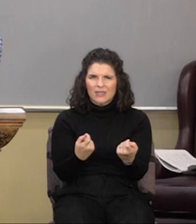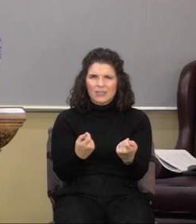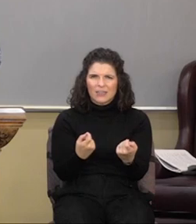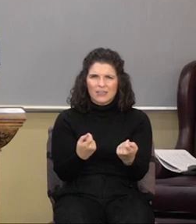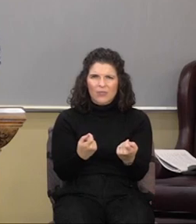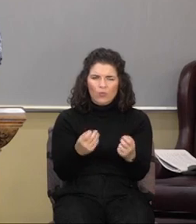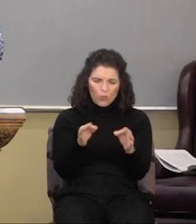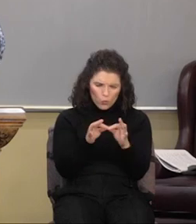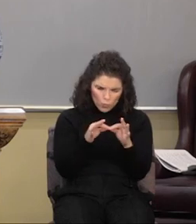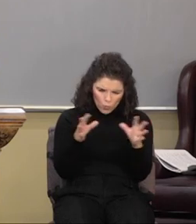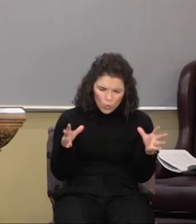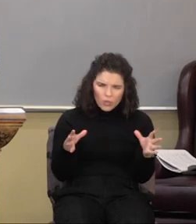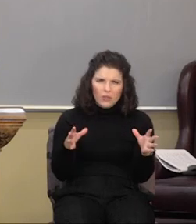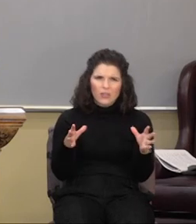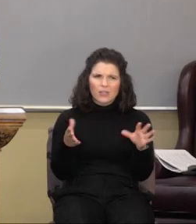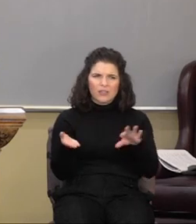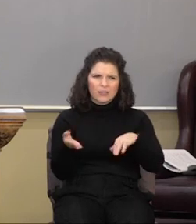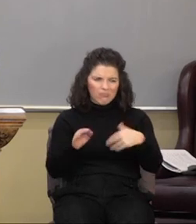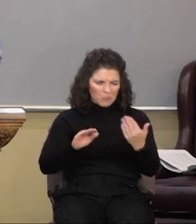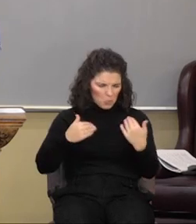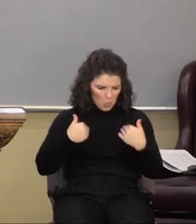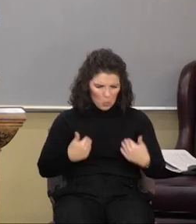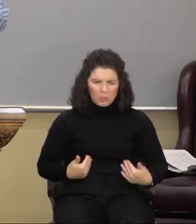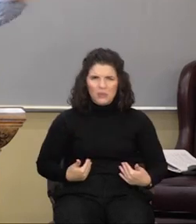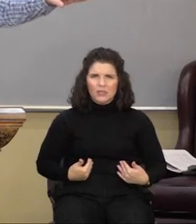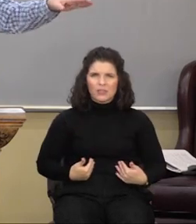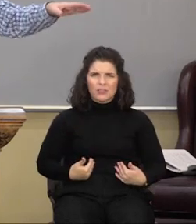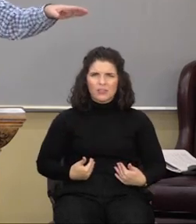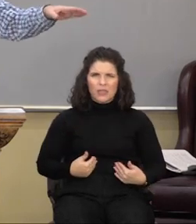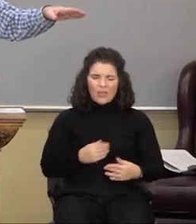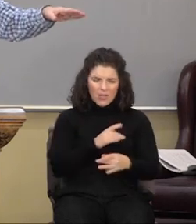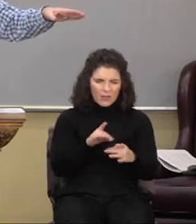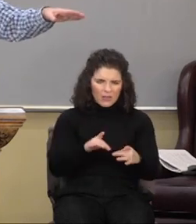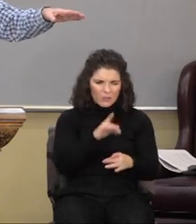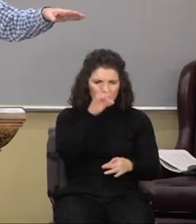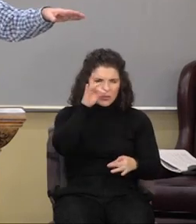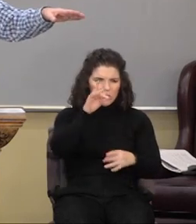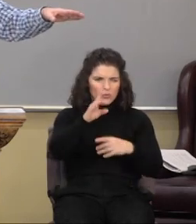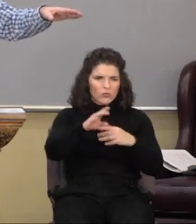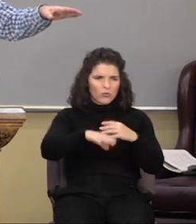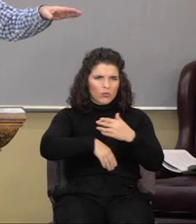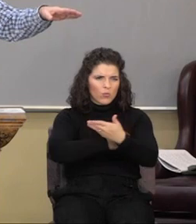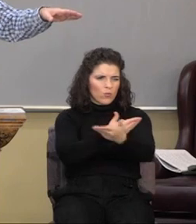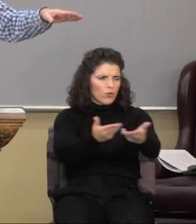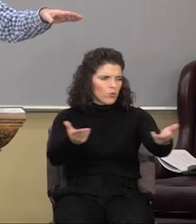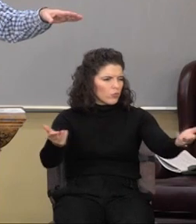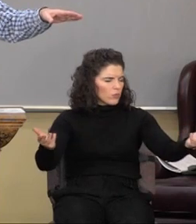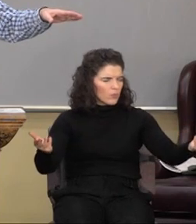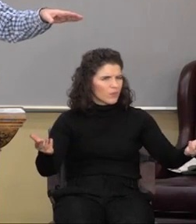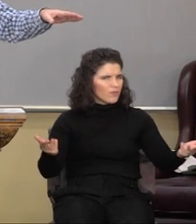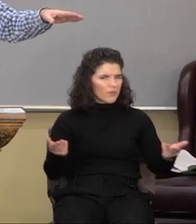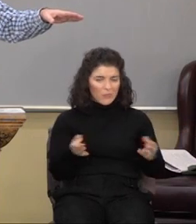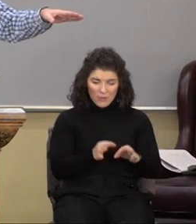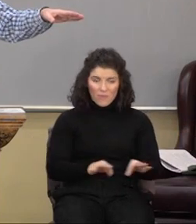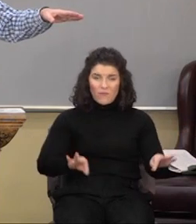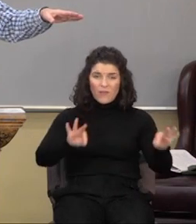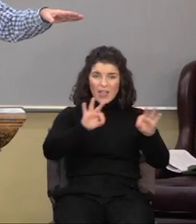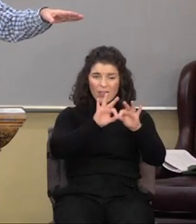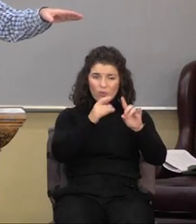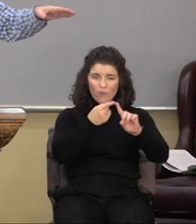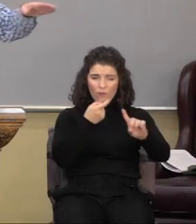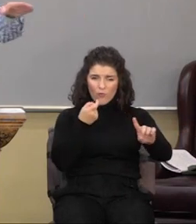We were worthless corpses on the spiritual landscape. There's no value from a dead man.